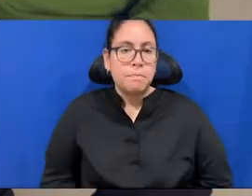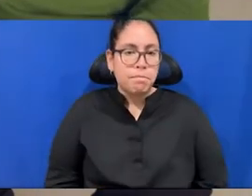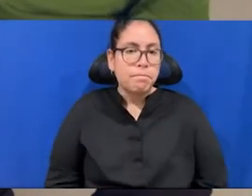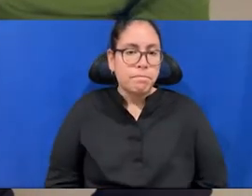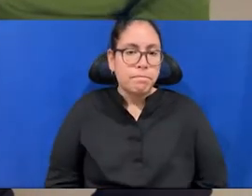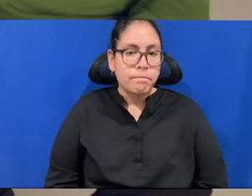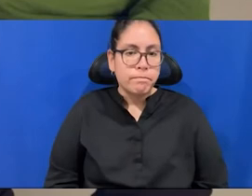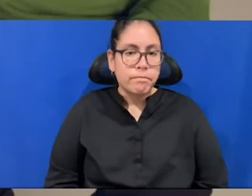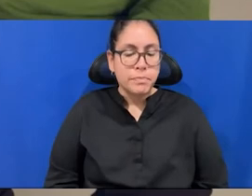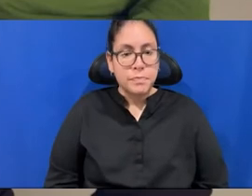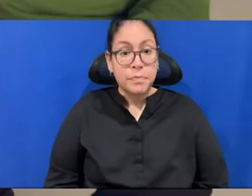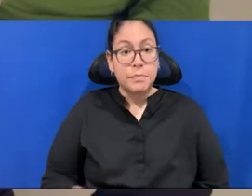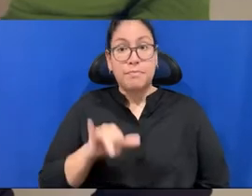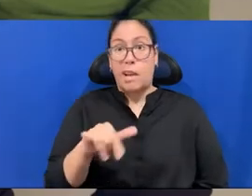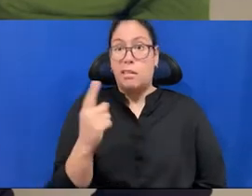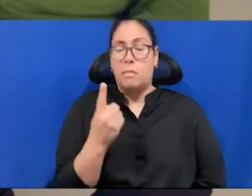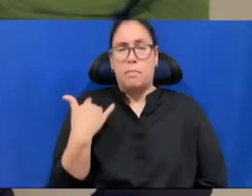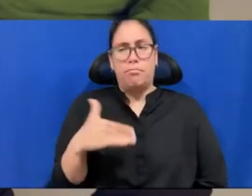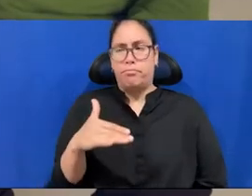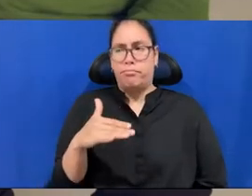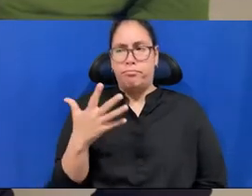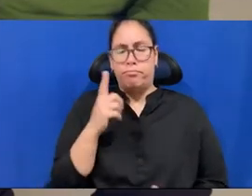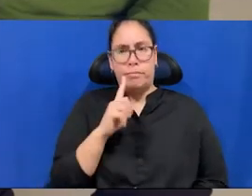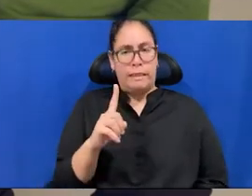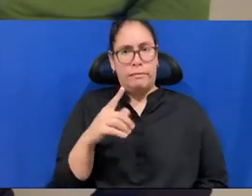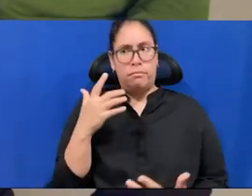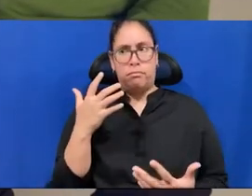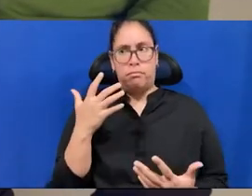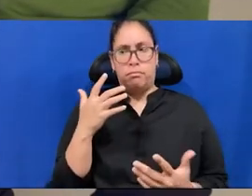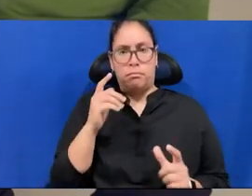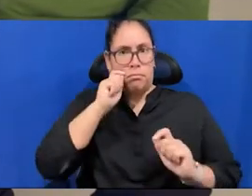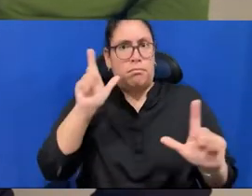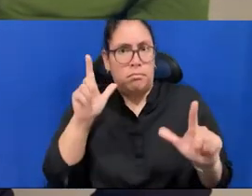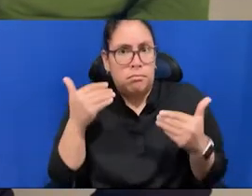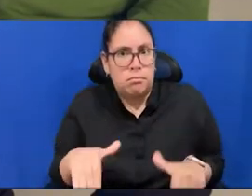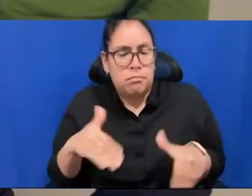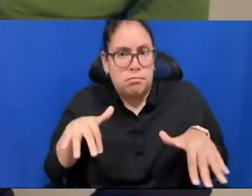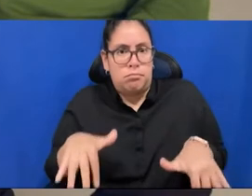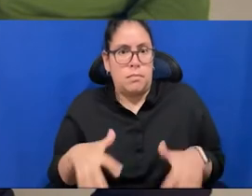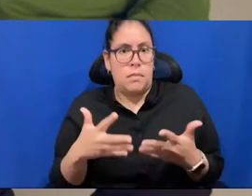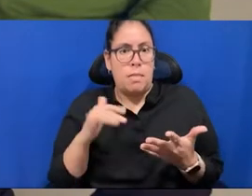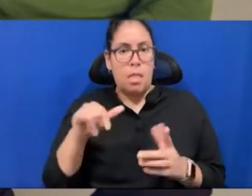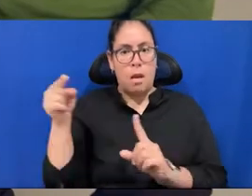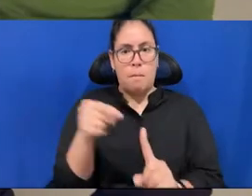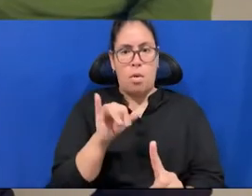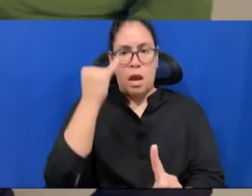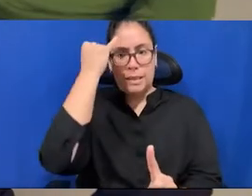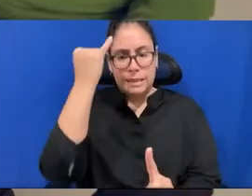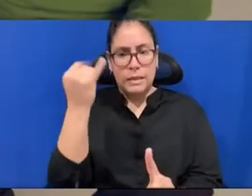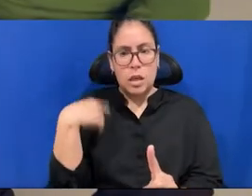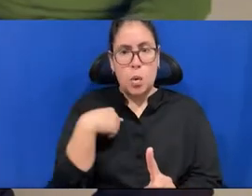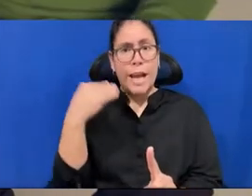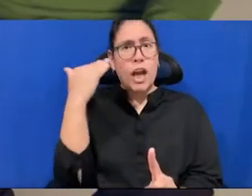yeah, it's quite striking, Rebecca Solis also pointed out on, the idea of, of saying, and we know exactly what was the cause of these